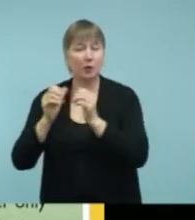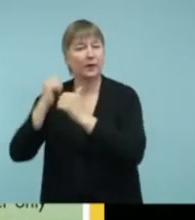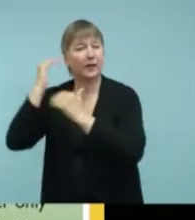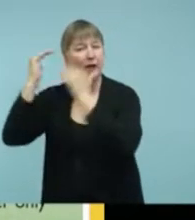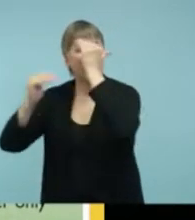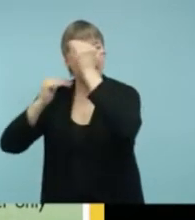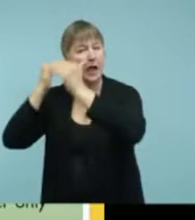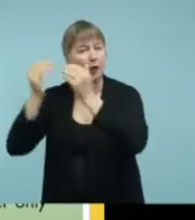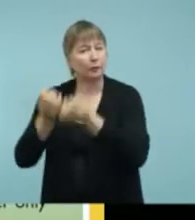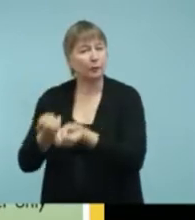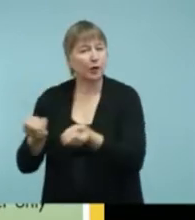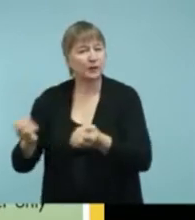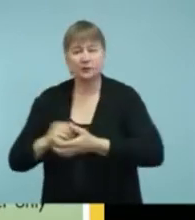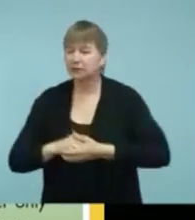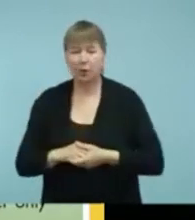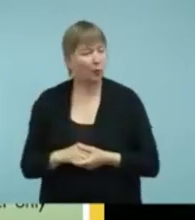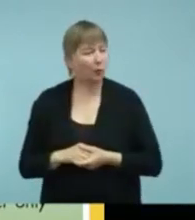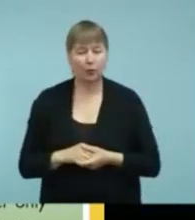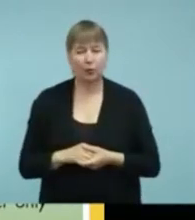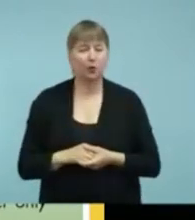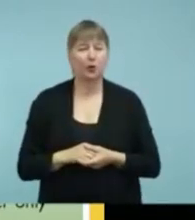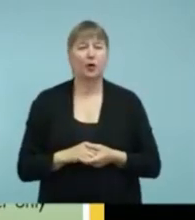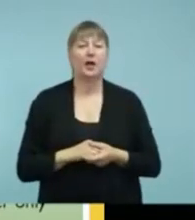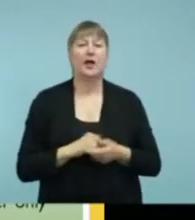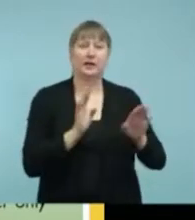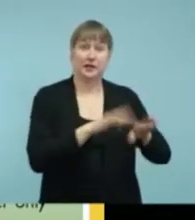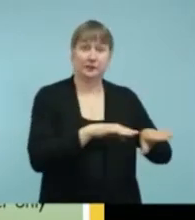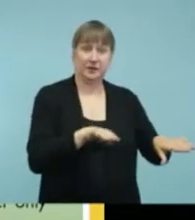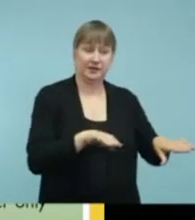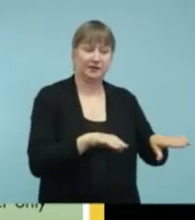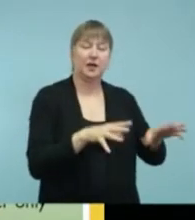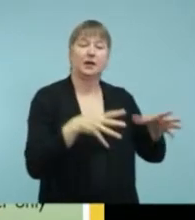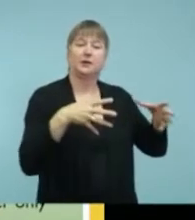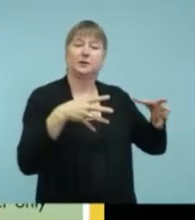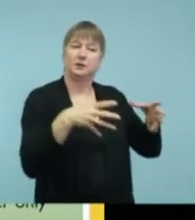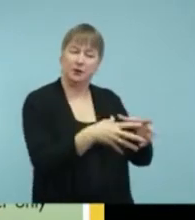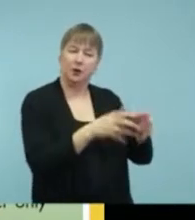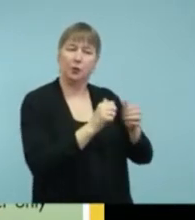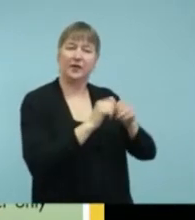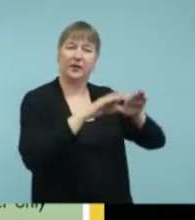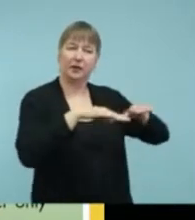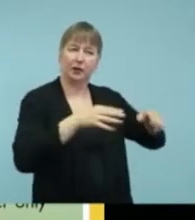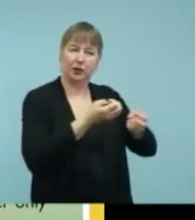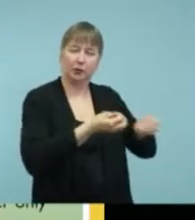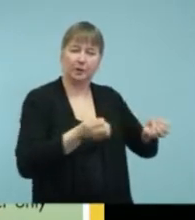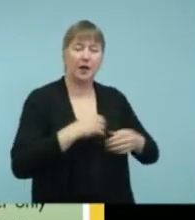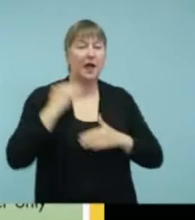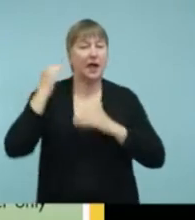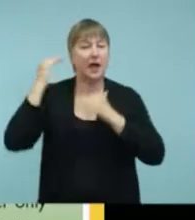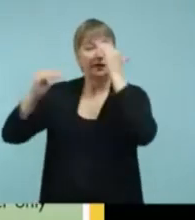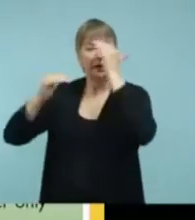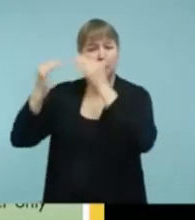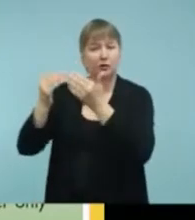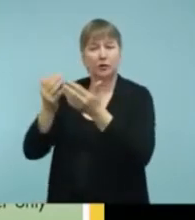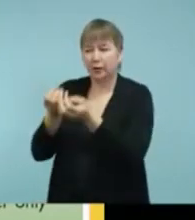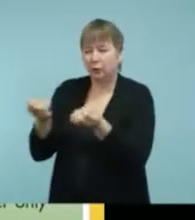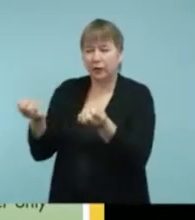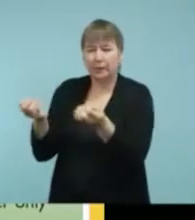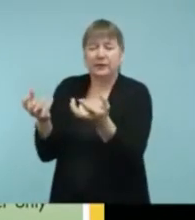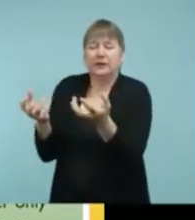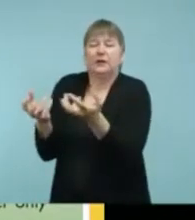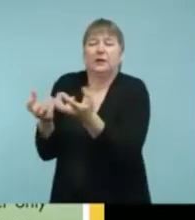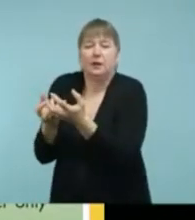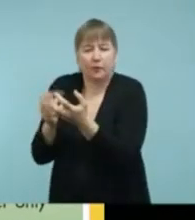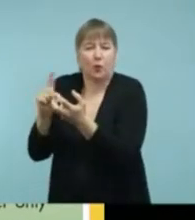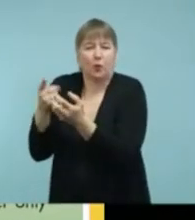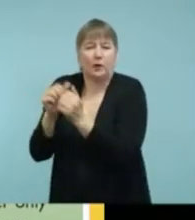Okay. So, the pediatrics will only go with the pediatrics and the adult products only go with the Roger or the adult